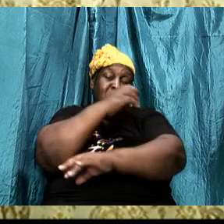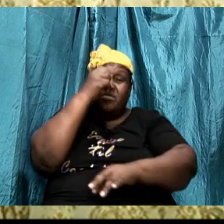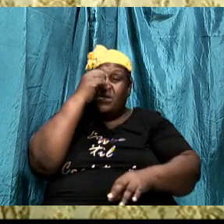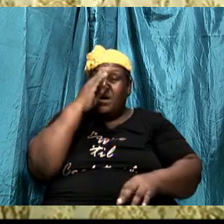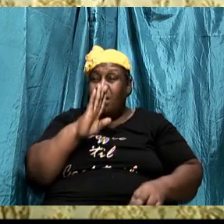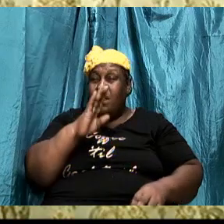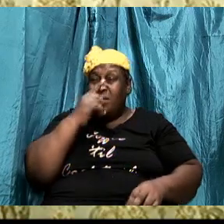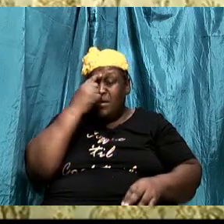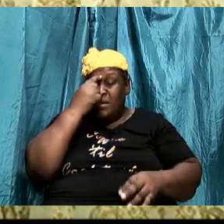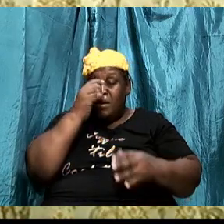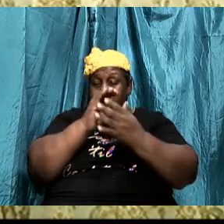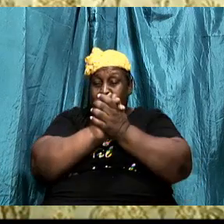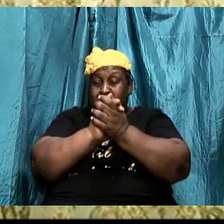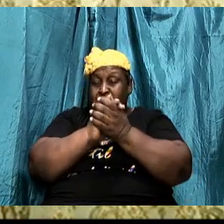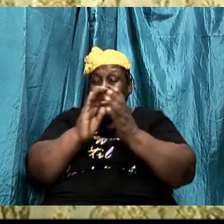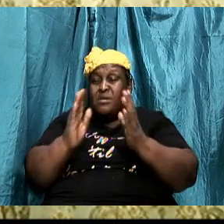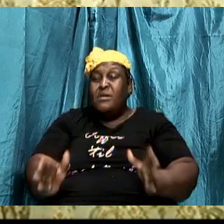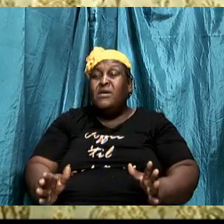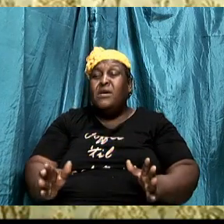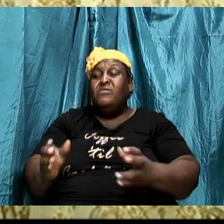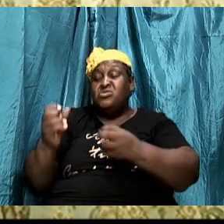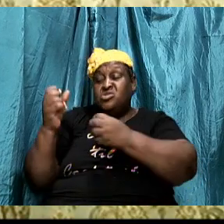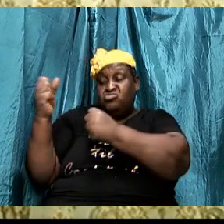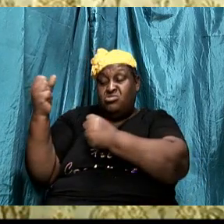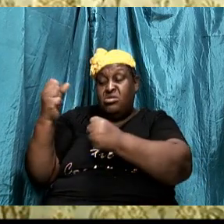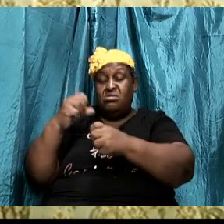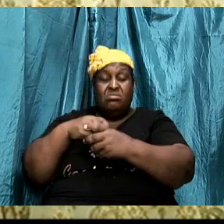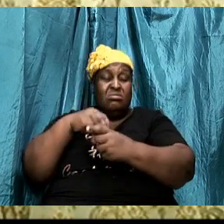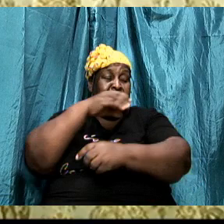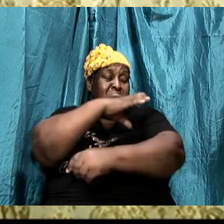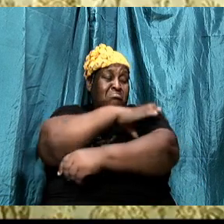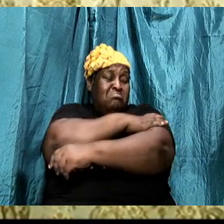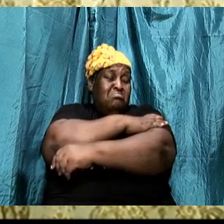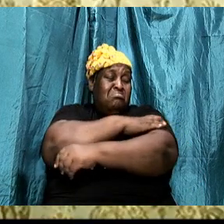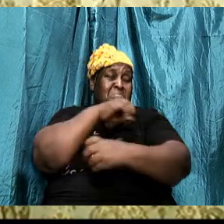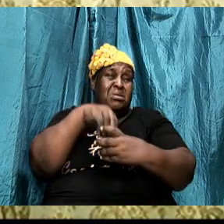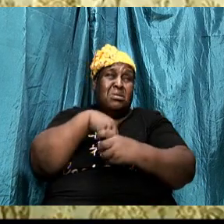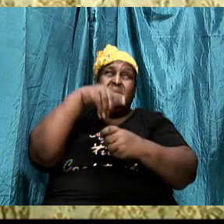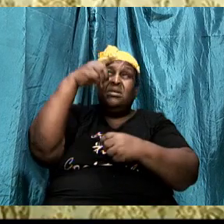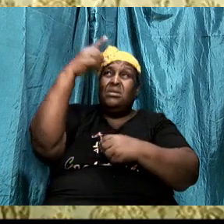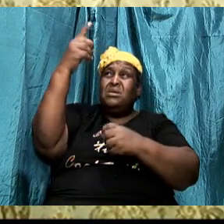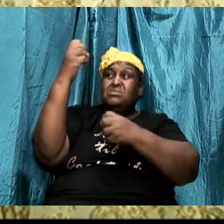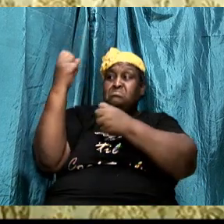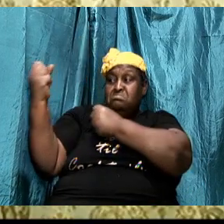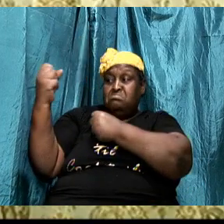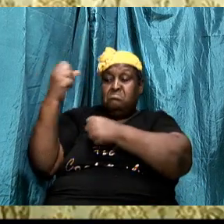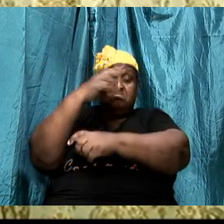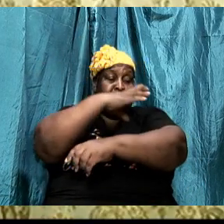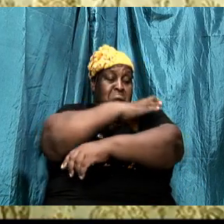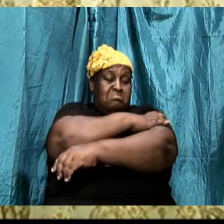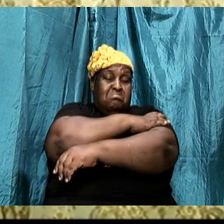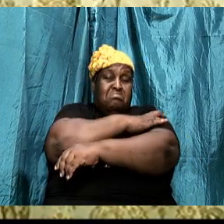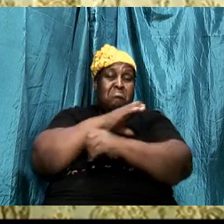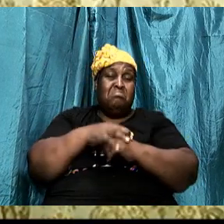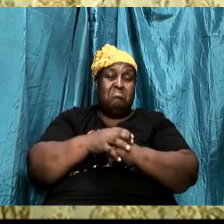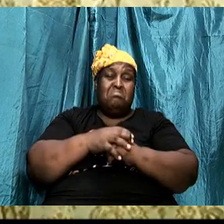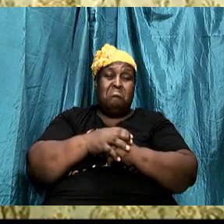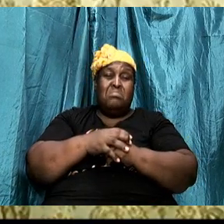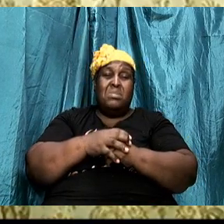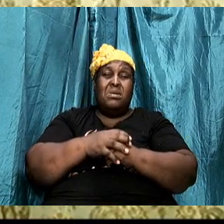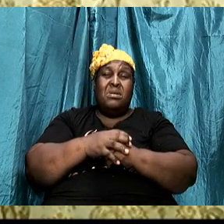Believers are to be strong in the Lord and in his mighty power. And we spent some time